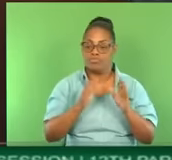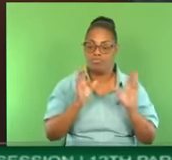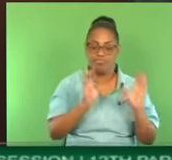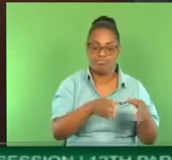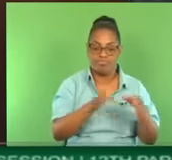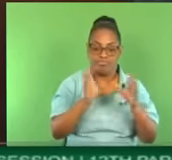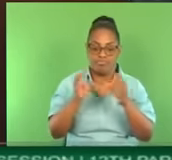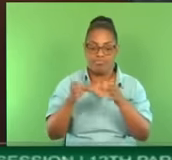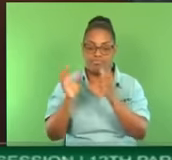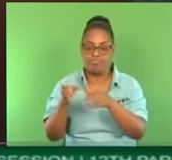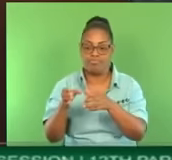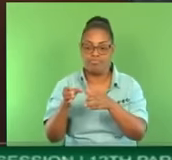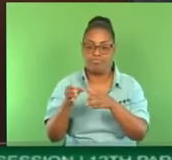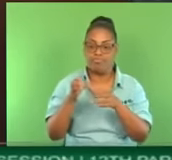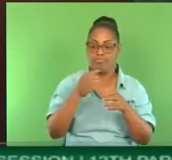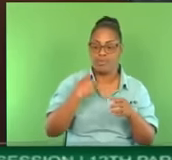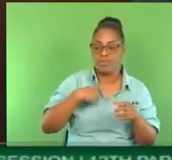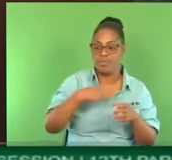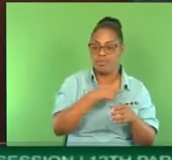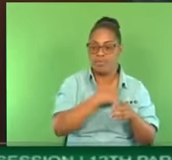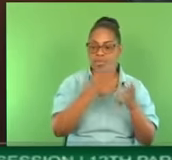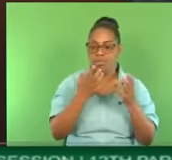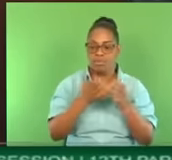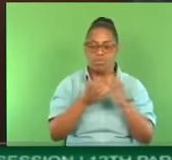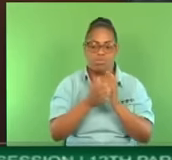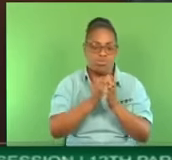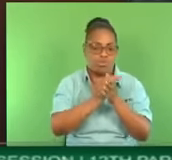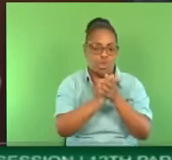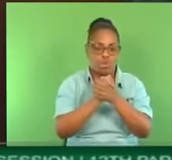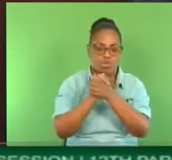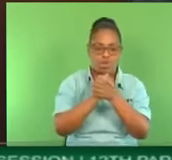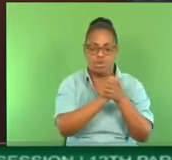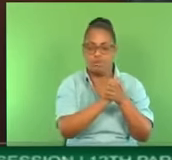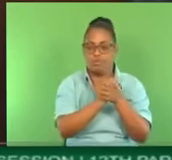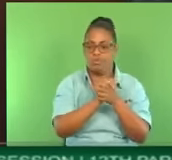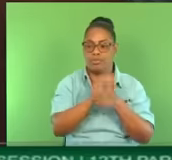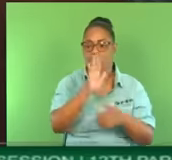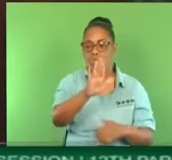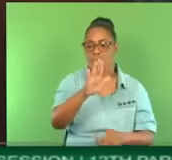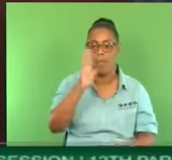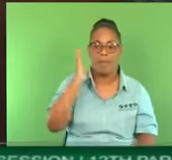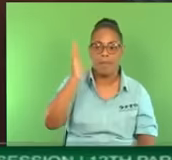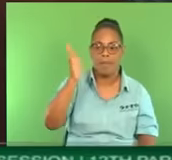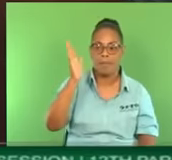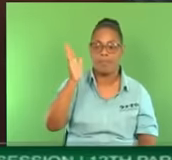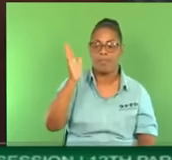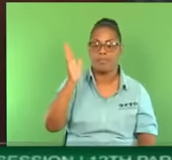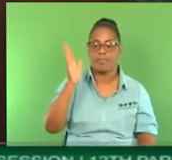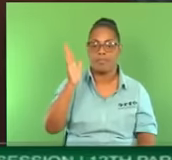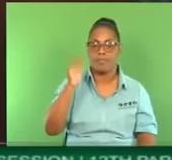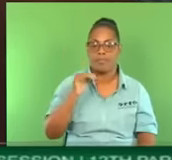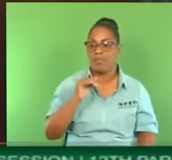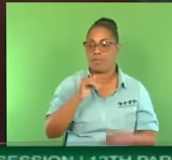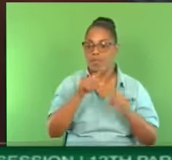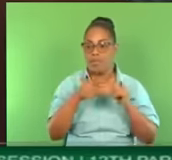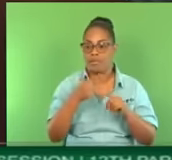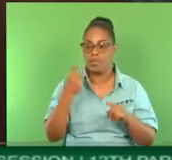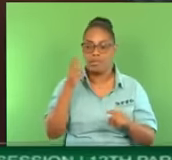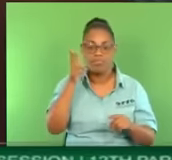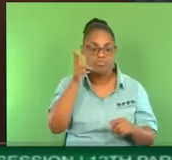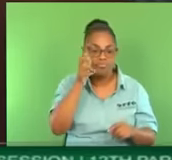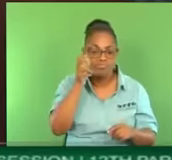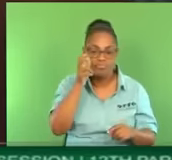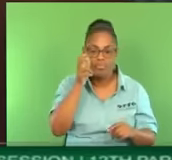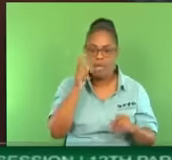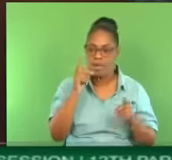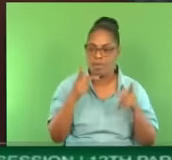voices together and congratulate her on that presentation. But, Madam Speaker, when I heard her, I sat here and I was frightened.